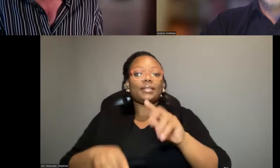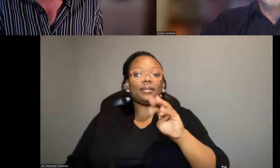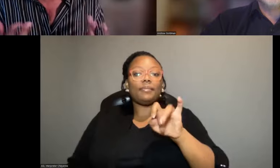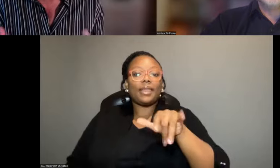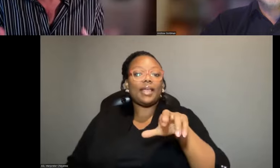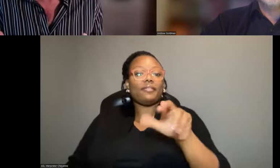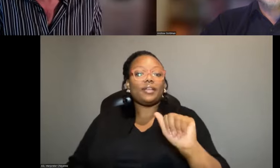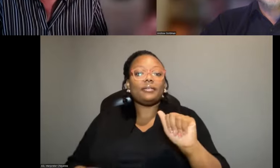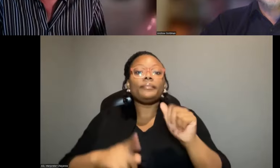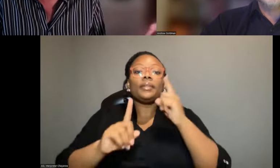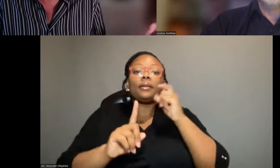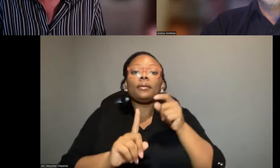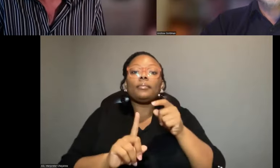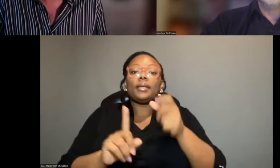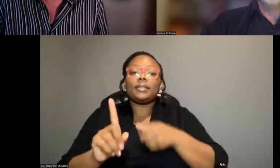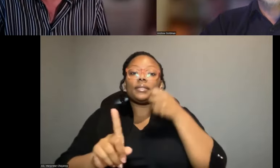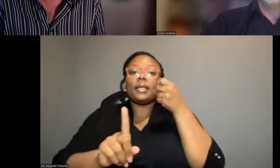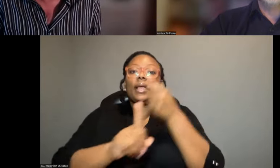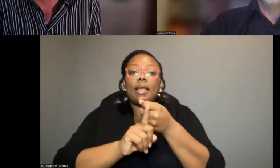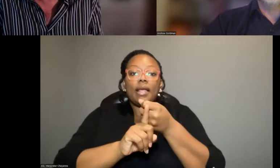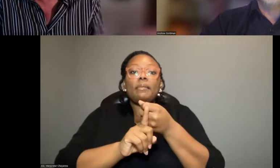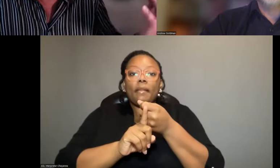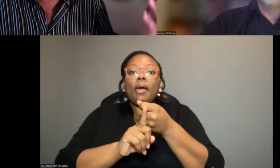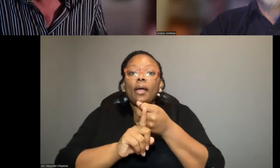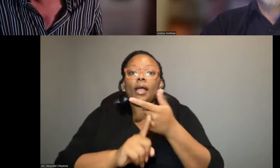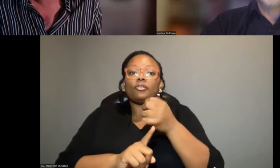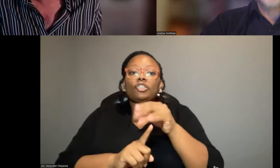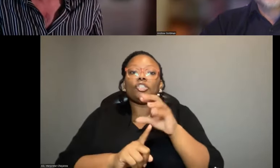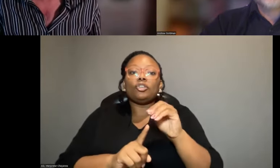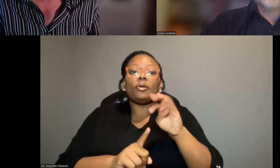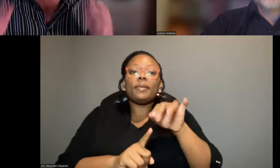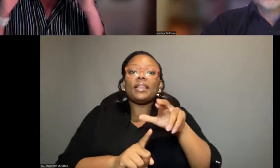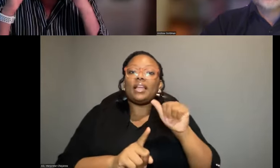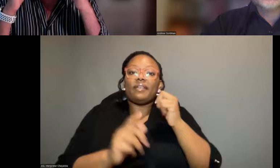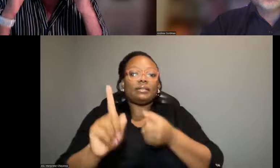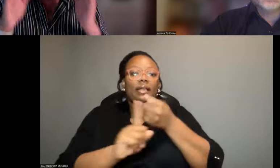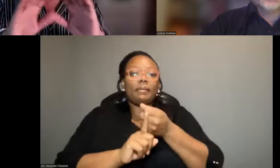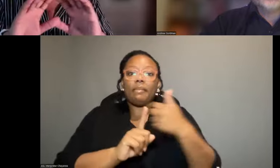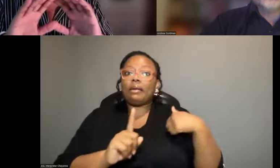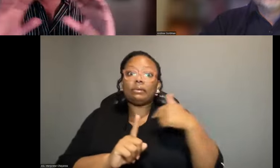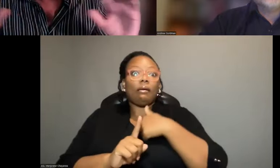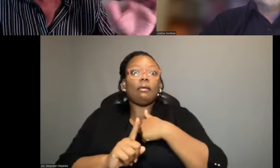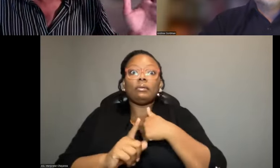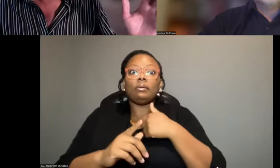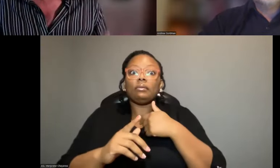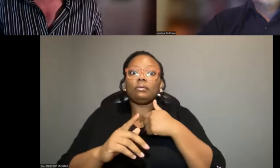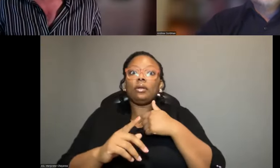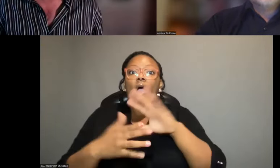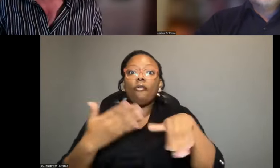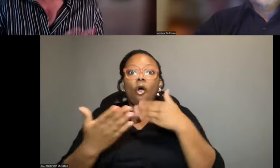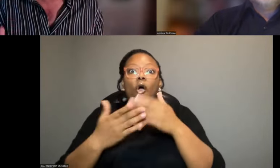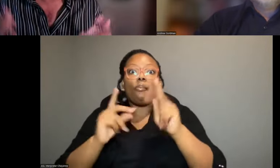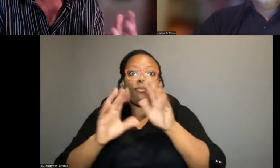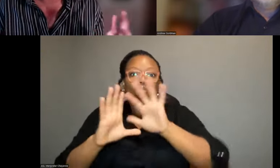because it's effectively changed our genome. Malaria has had a huge impact on organisms